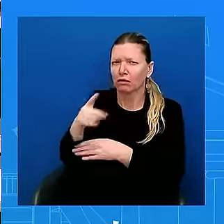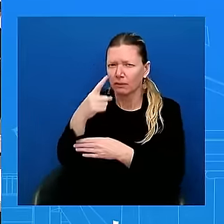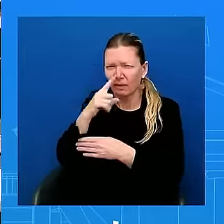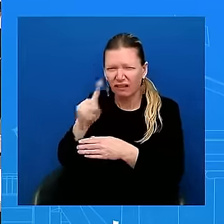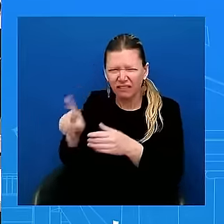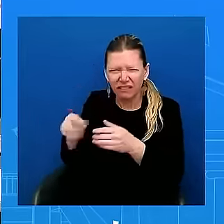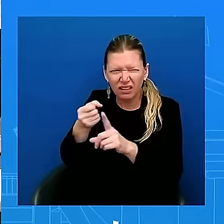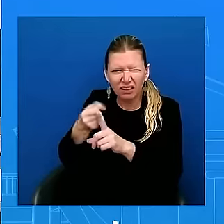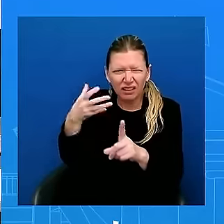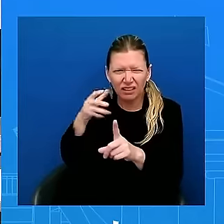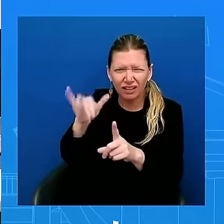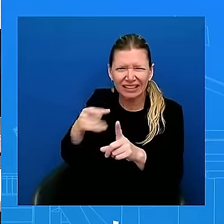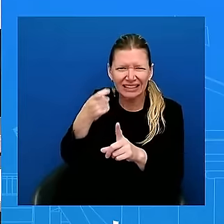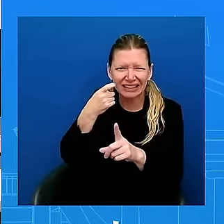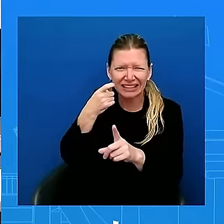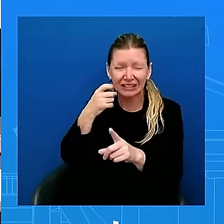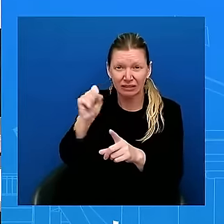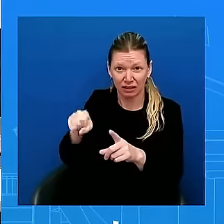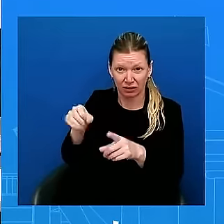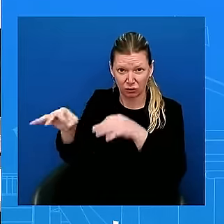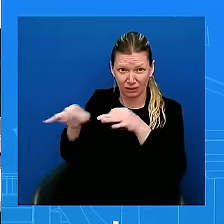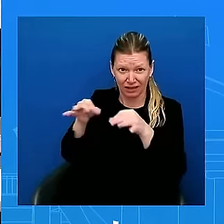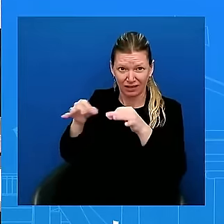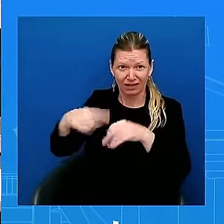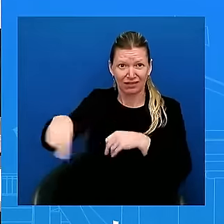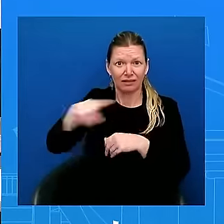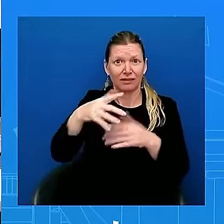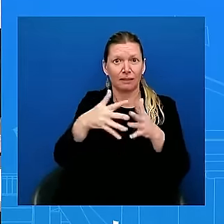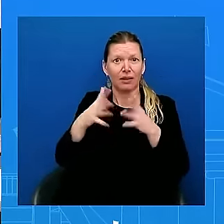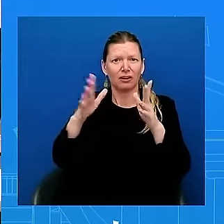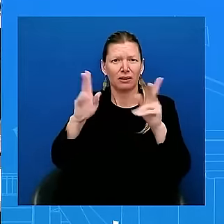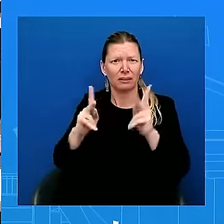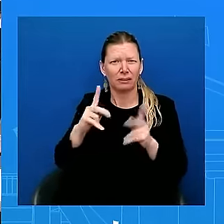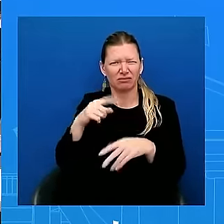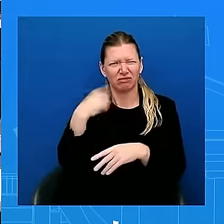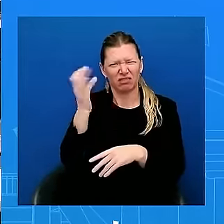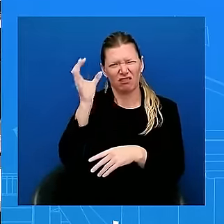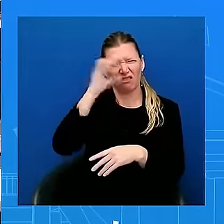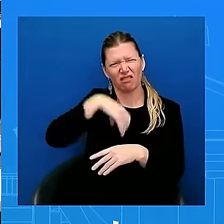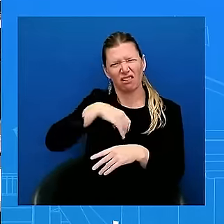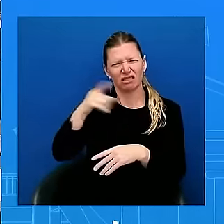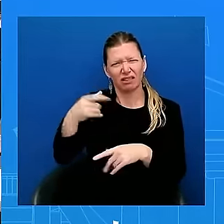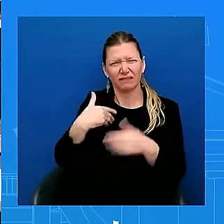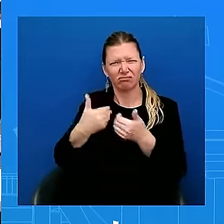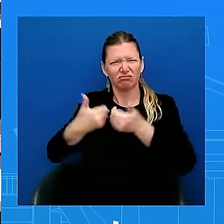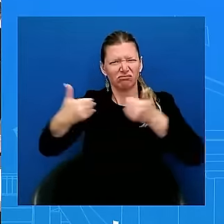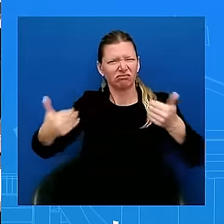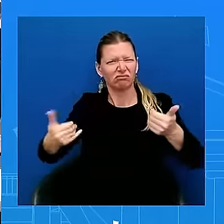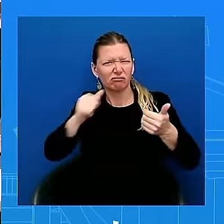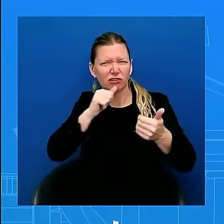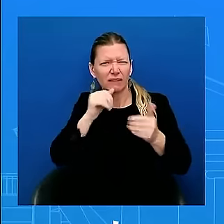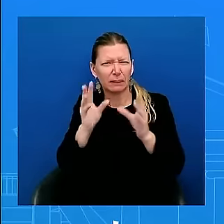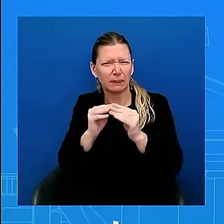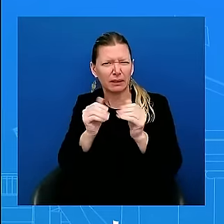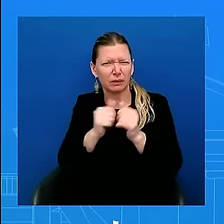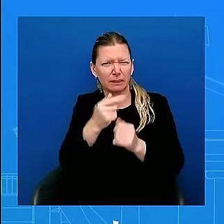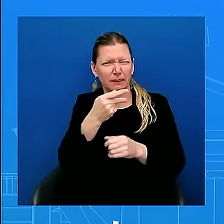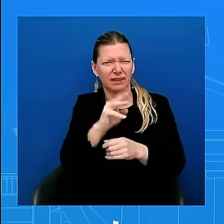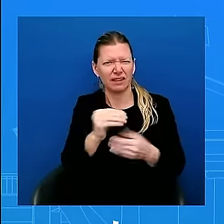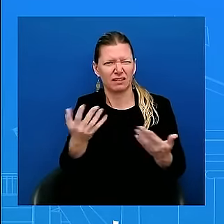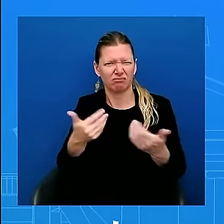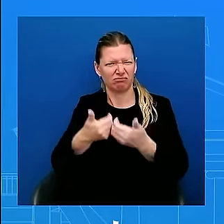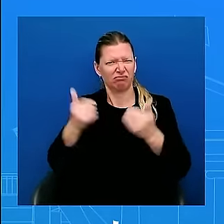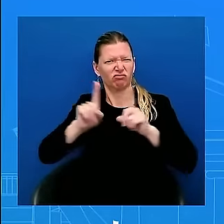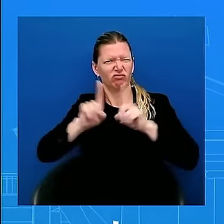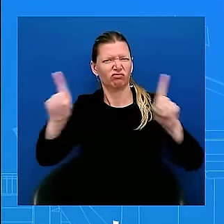private meeting with the prime minister separate from the president that suggests that they aren't speaking with both boys? I reckon if she was here, she'd be in the room